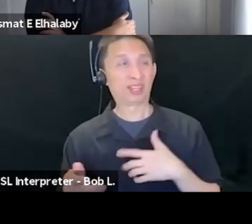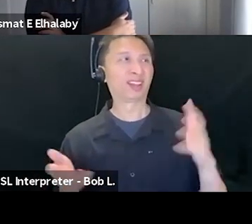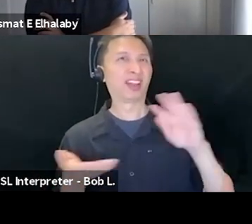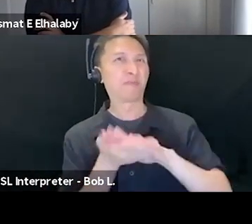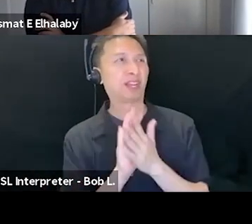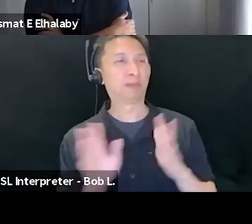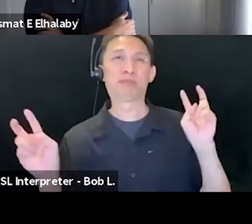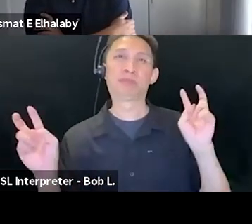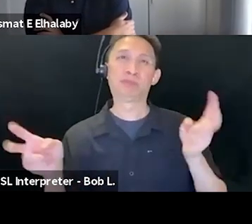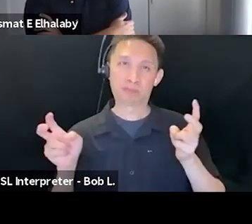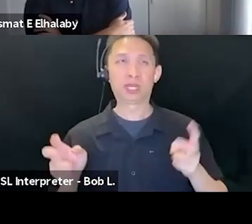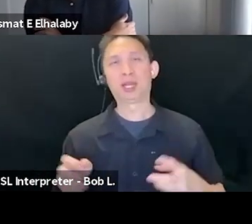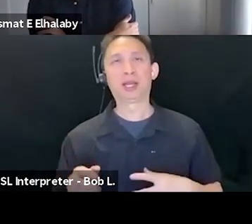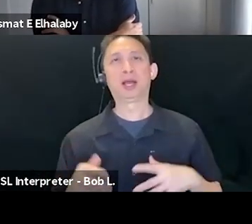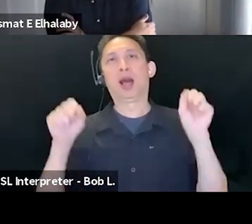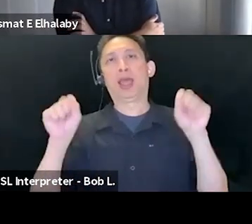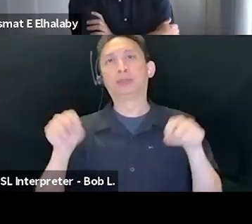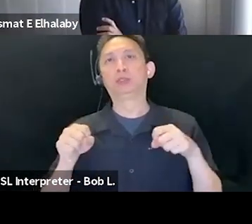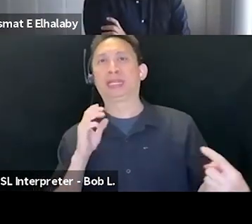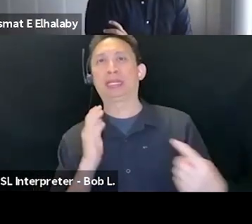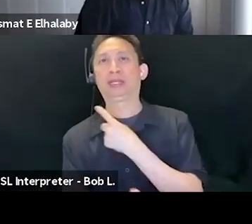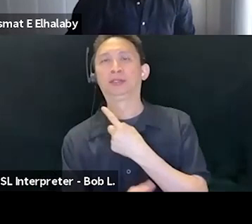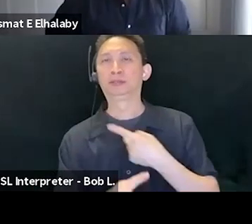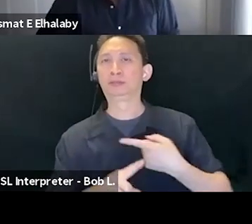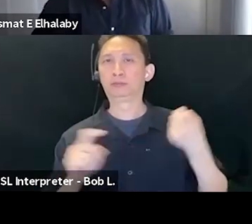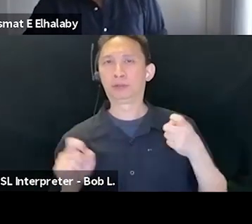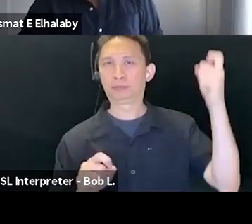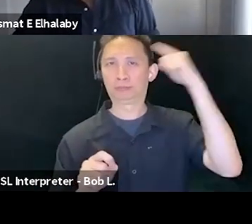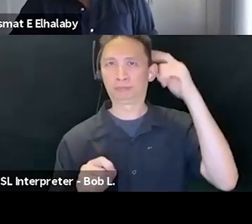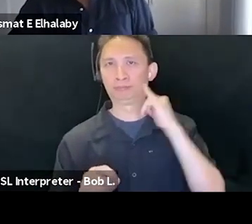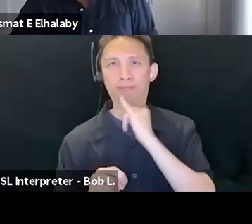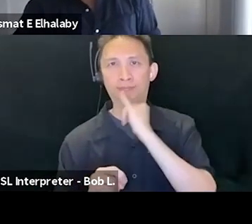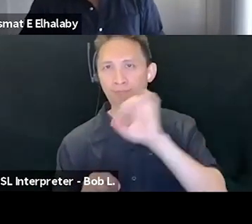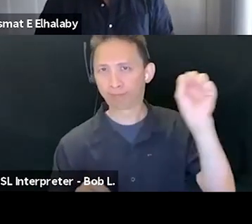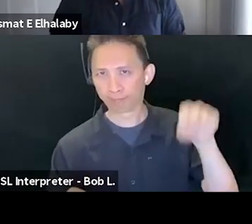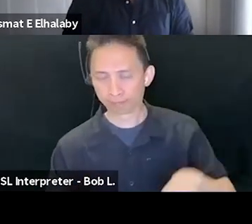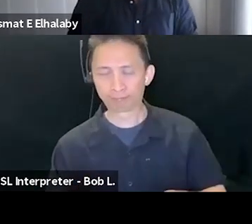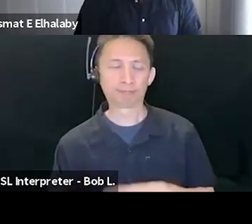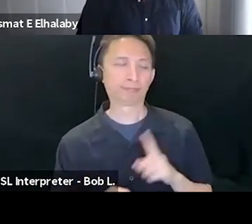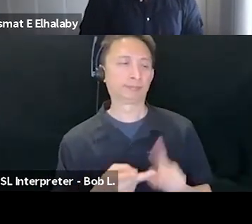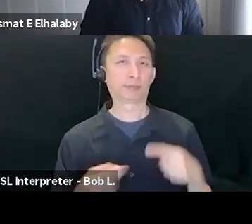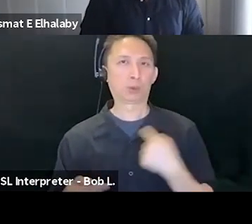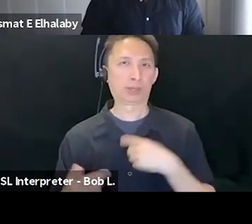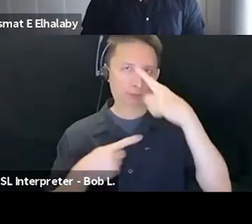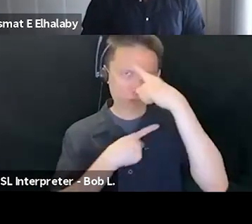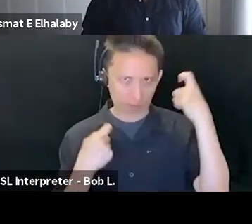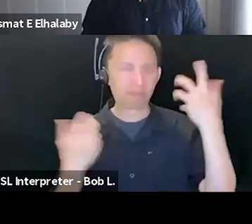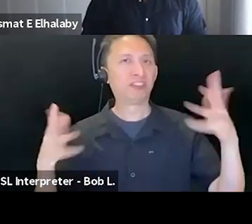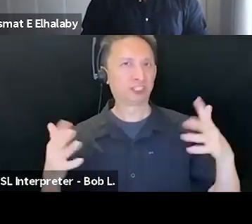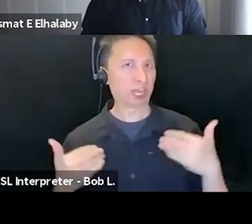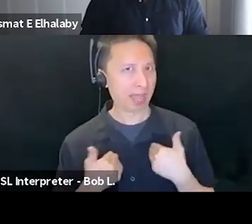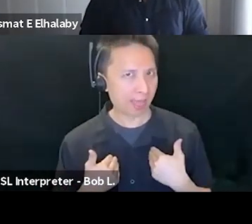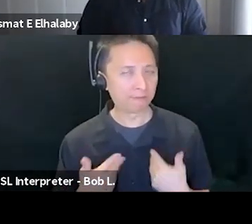for the state. And we need to look at the effect of this trauma on Palestinians, but we really need to look in order